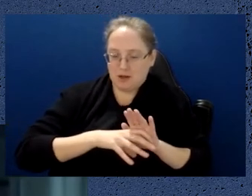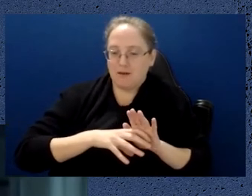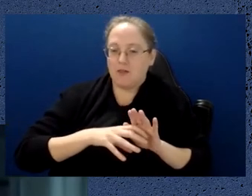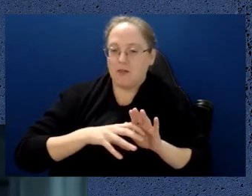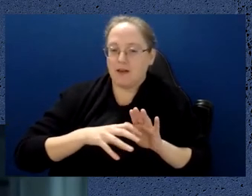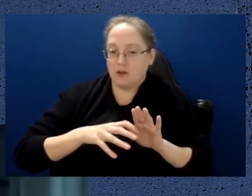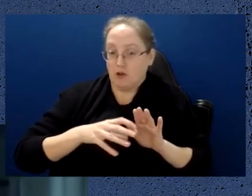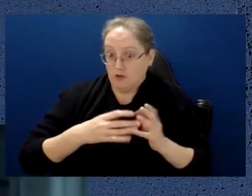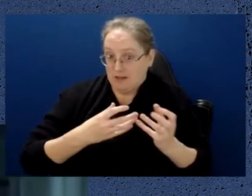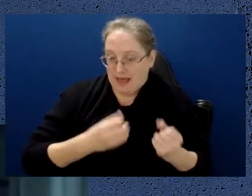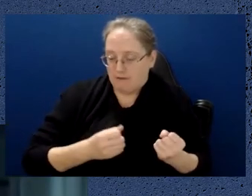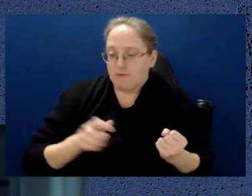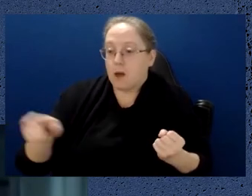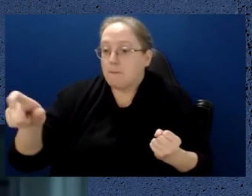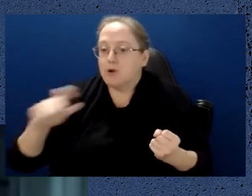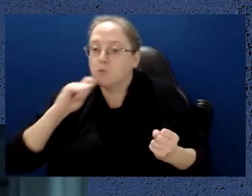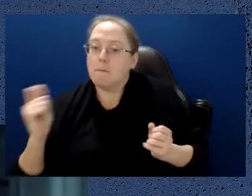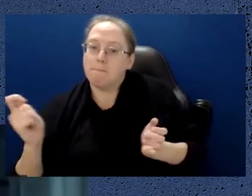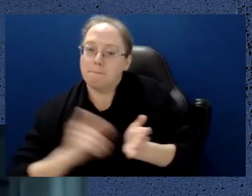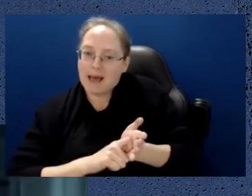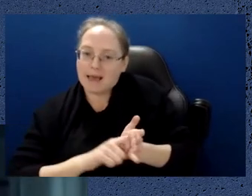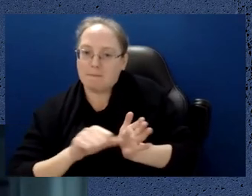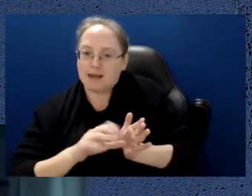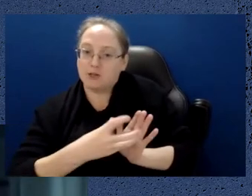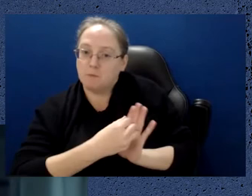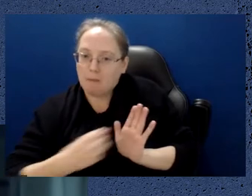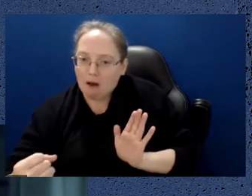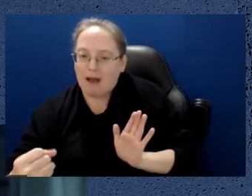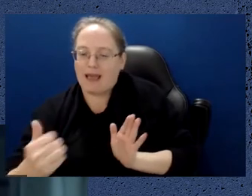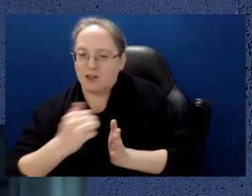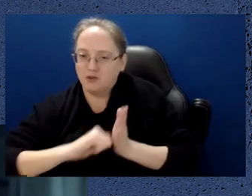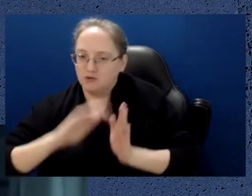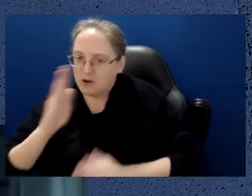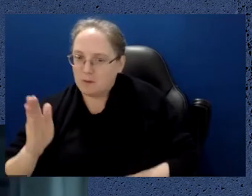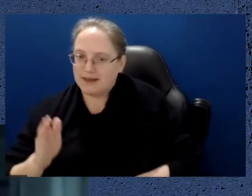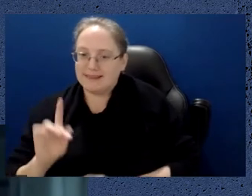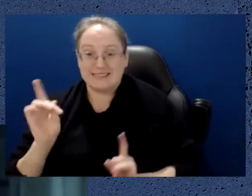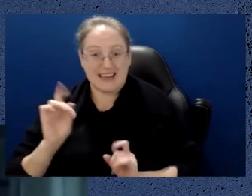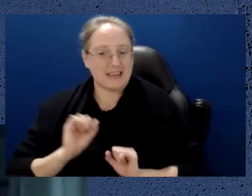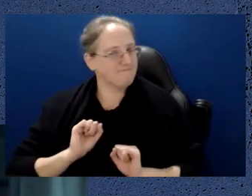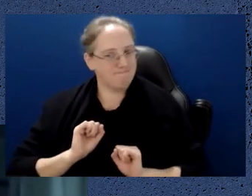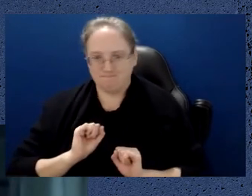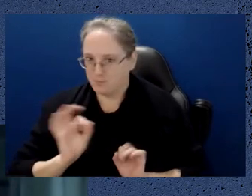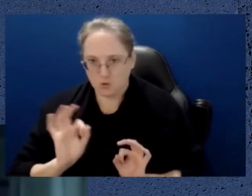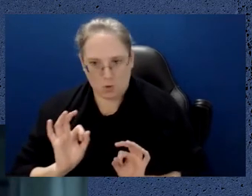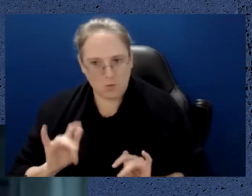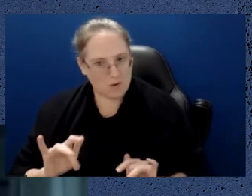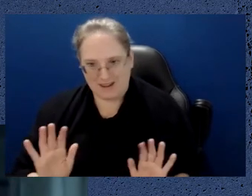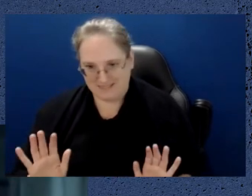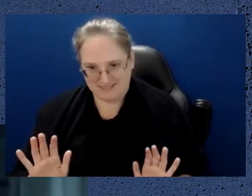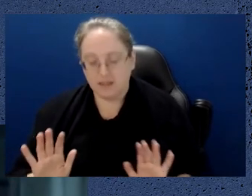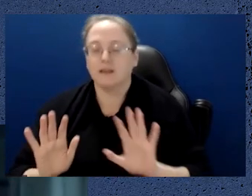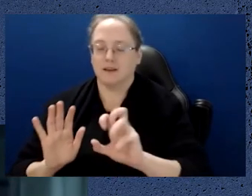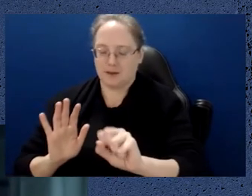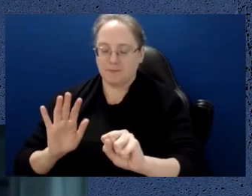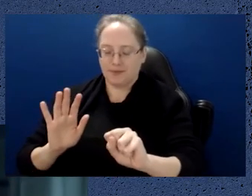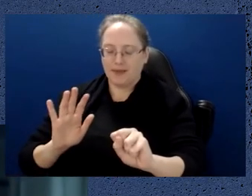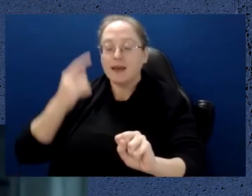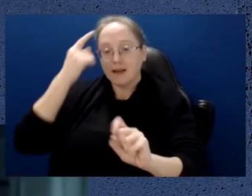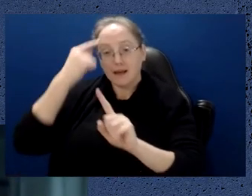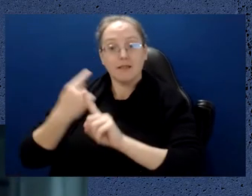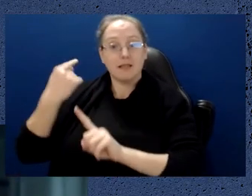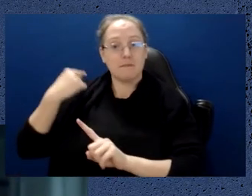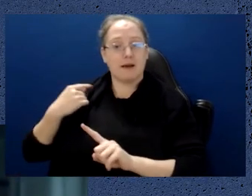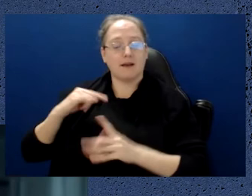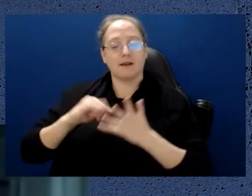But you've got to look at that in the context of when the first semiconductors were created in the early